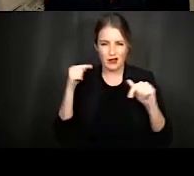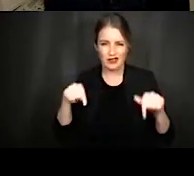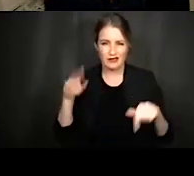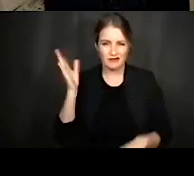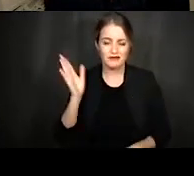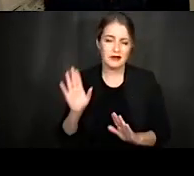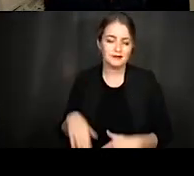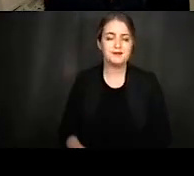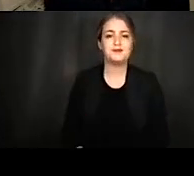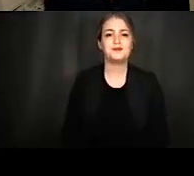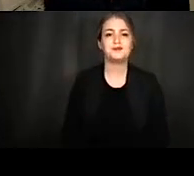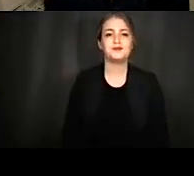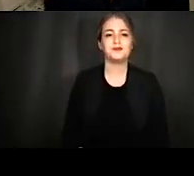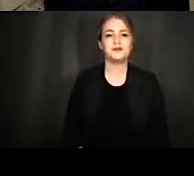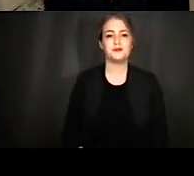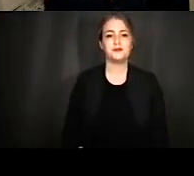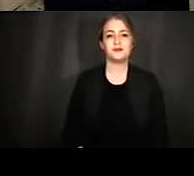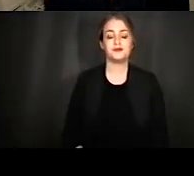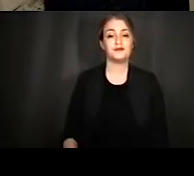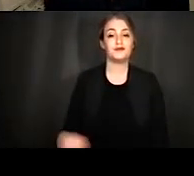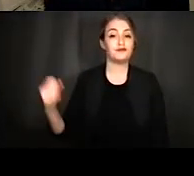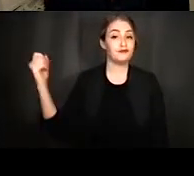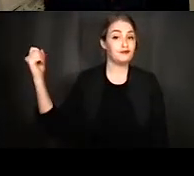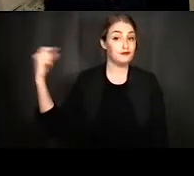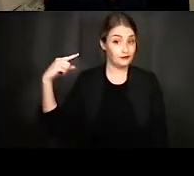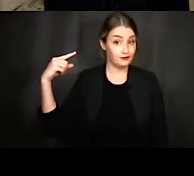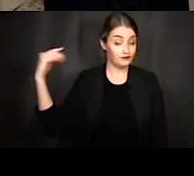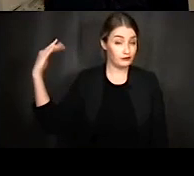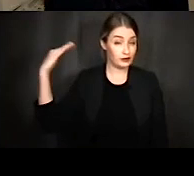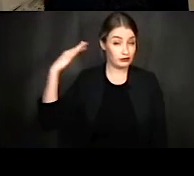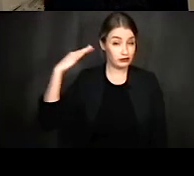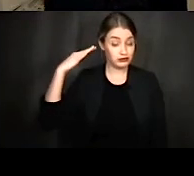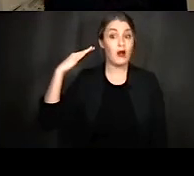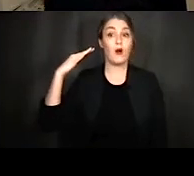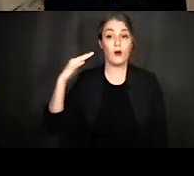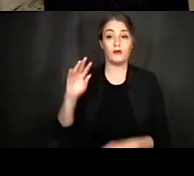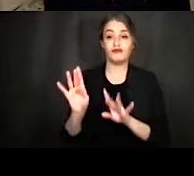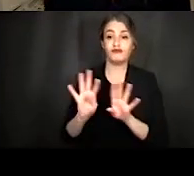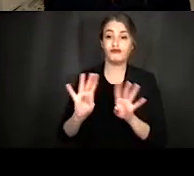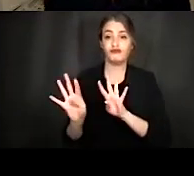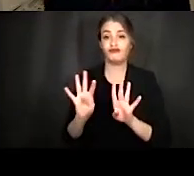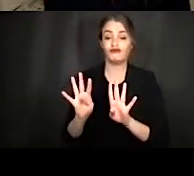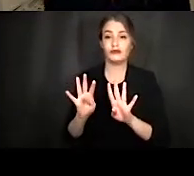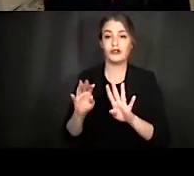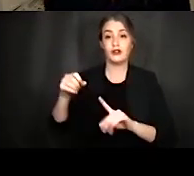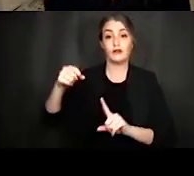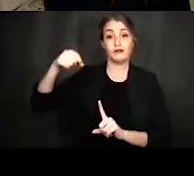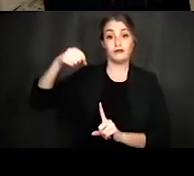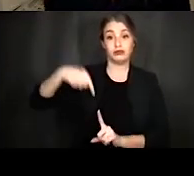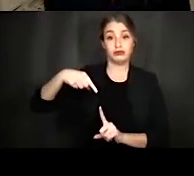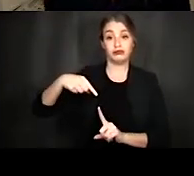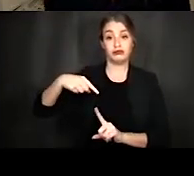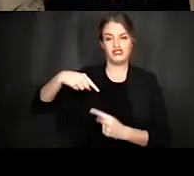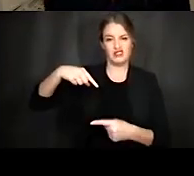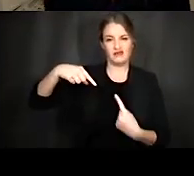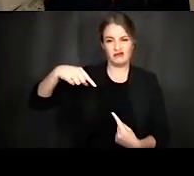So the signal is conveyed by the spiral ganglion neuron and the second neuron to the region where the